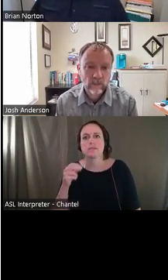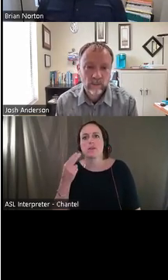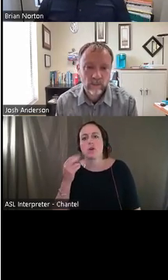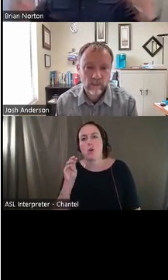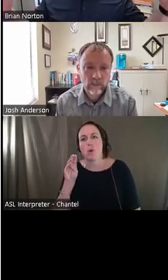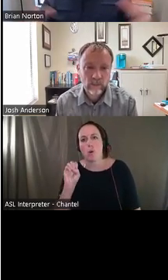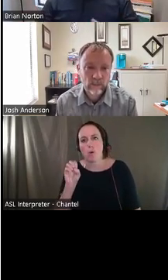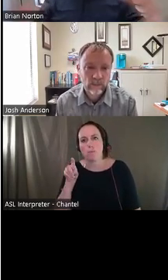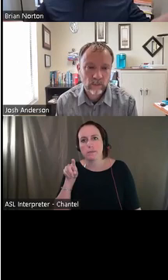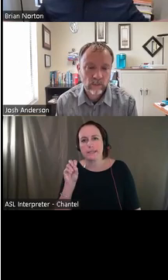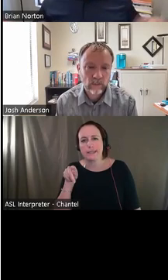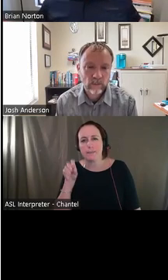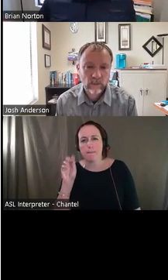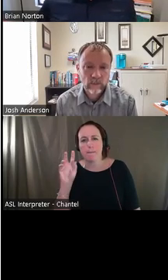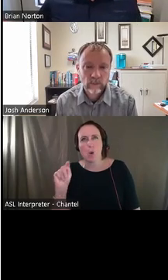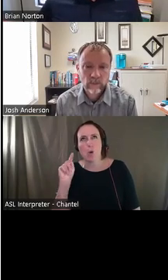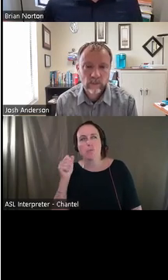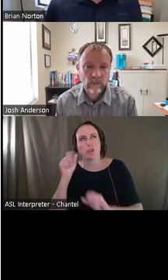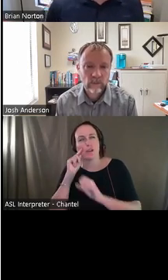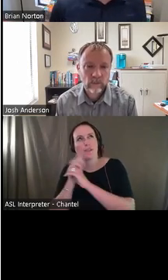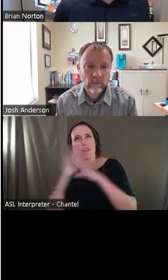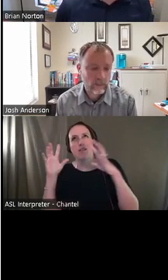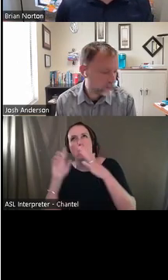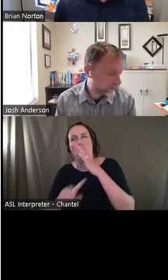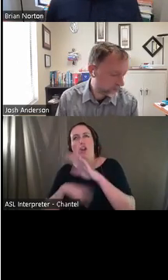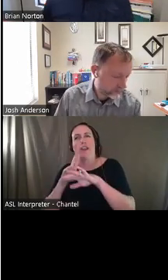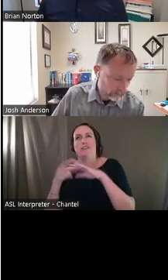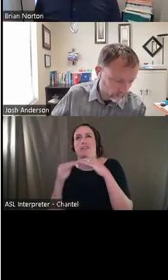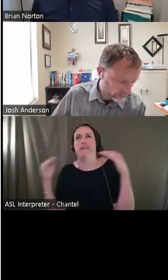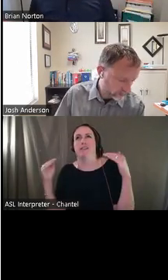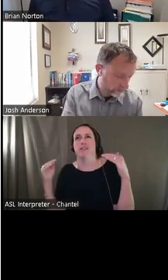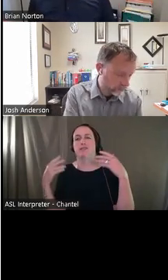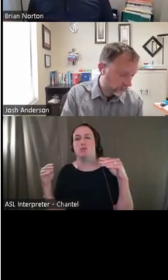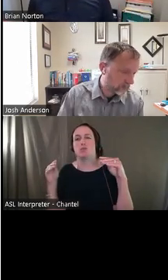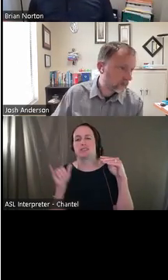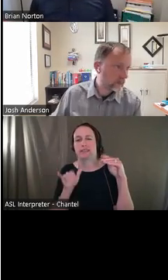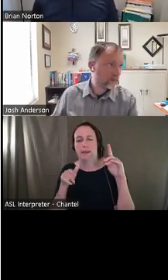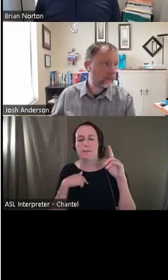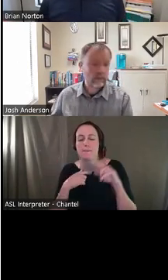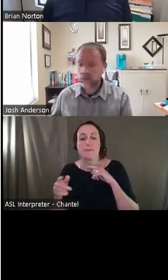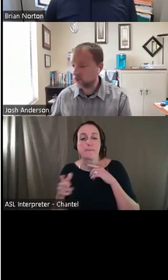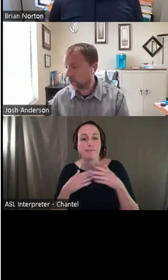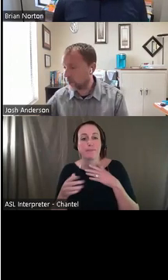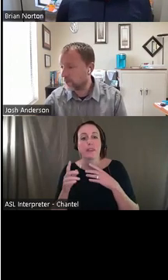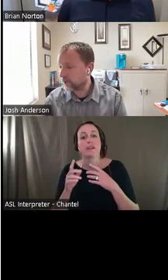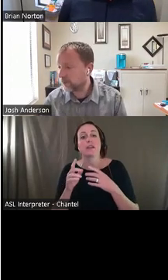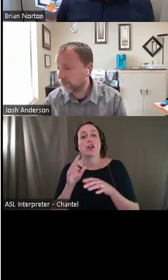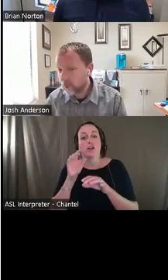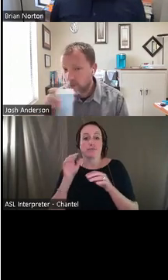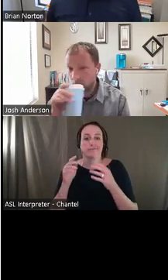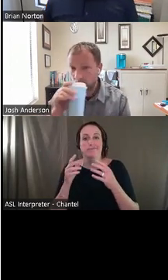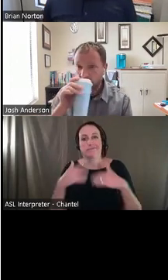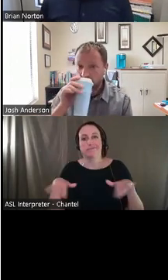think of the regional or national types of hardware stores that are out there. The particular job is a garden center worker.